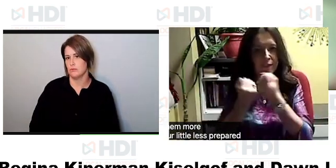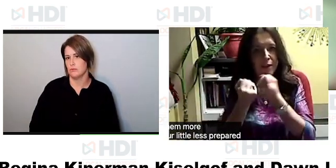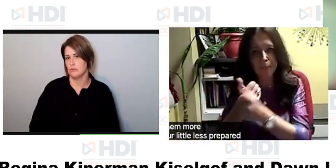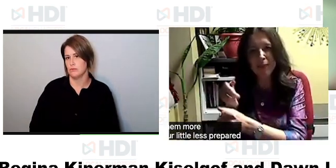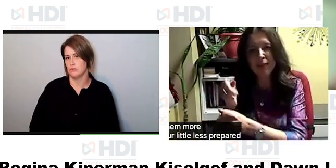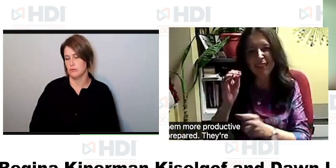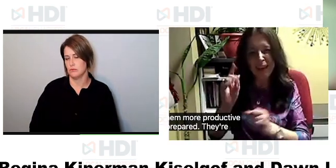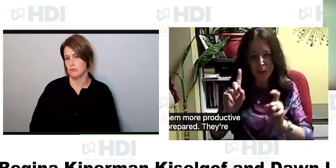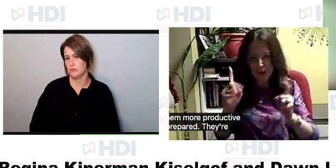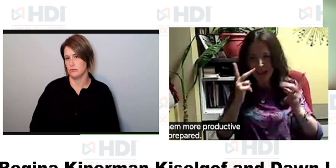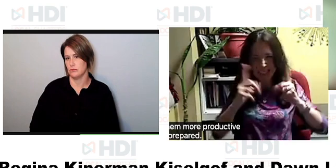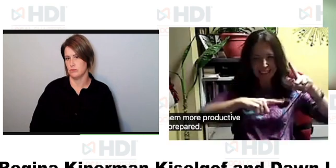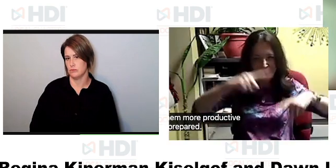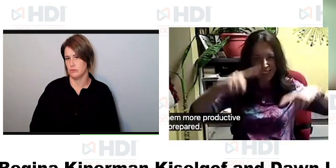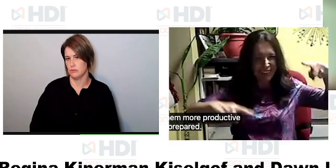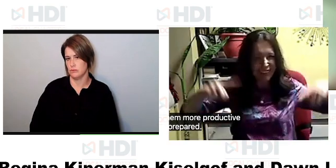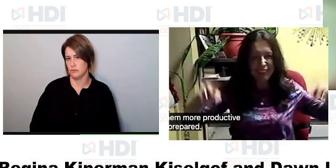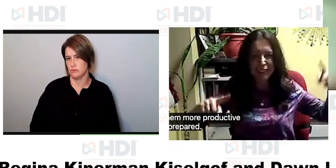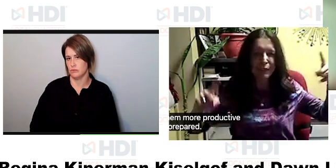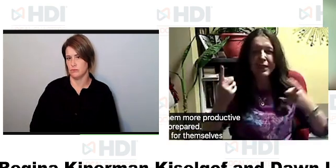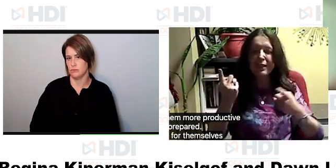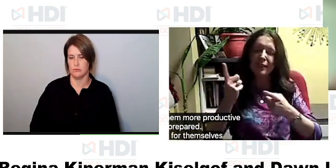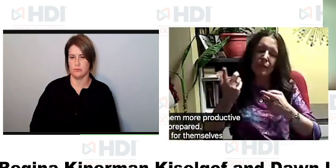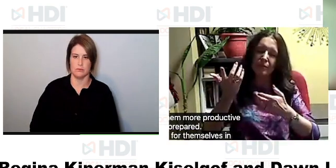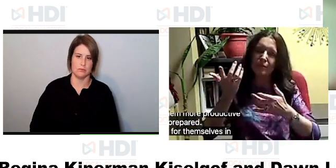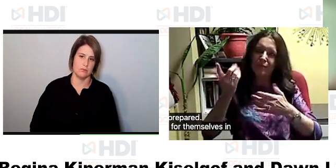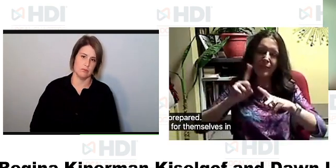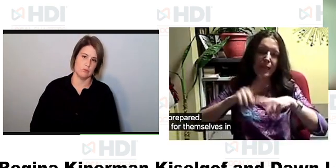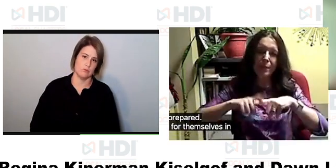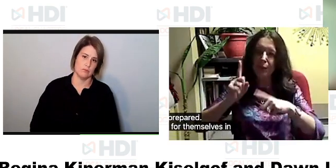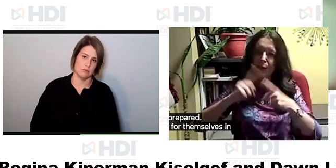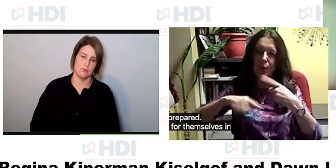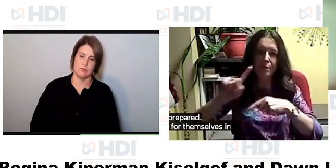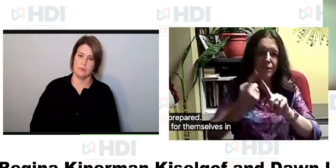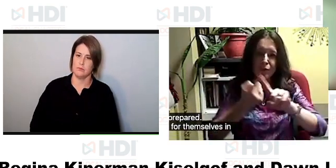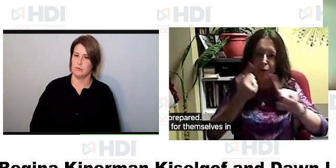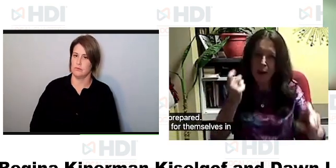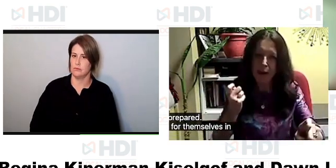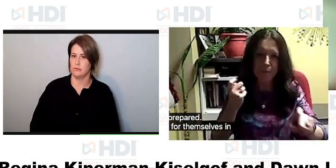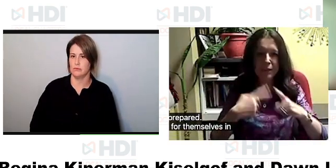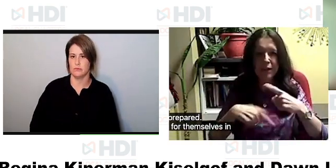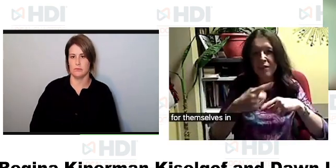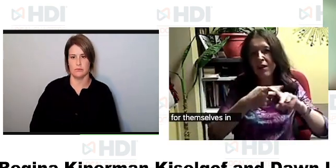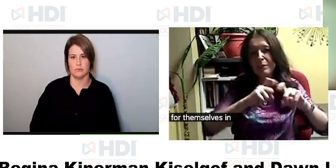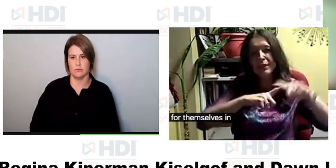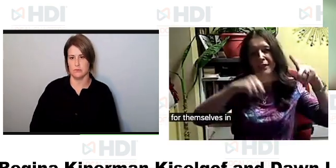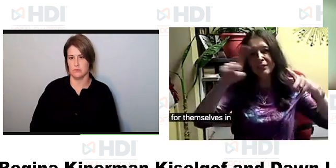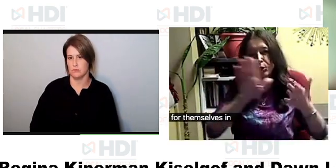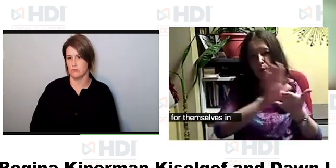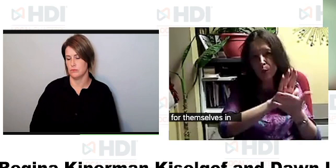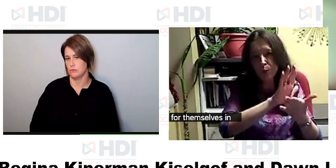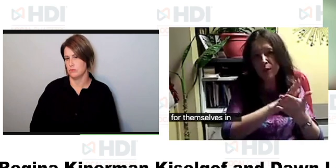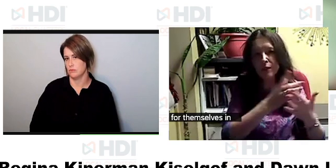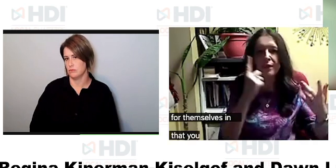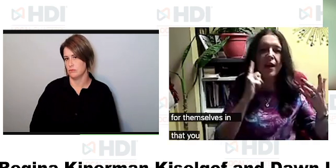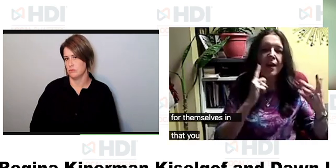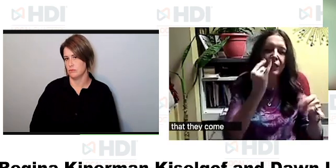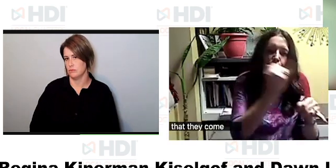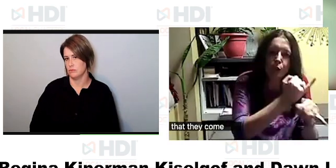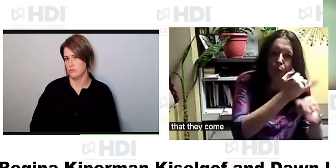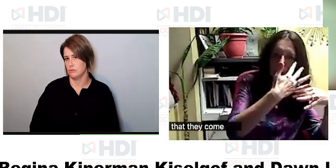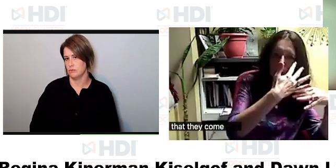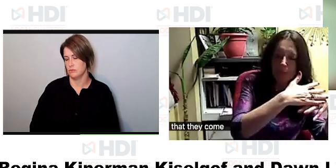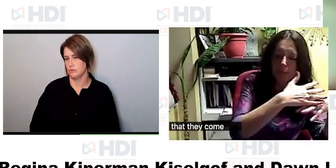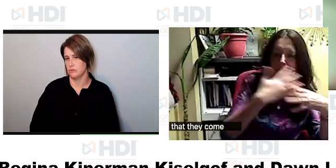not ready to advocate for themselves in the workplace so i have a variety of students they come from all different